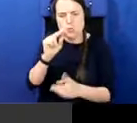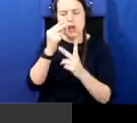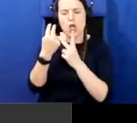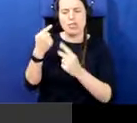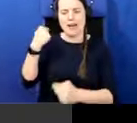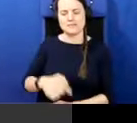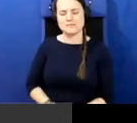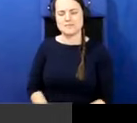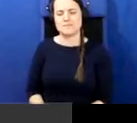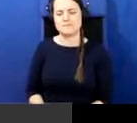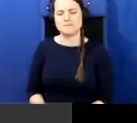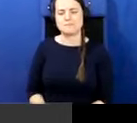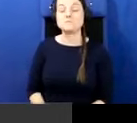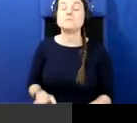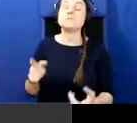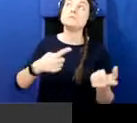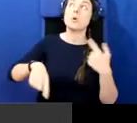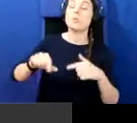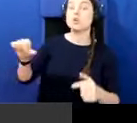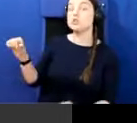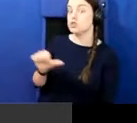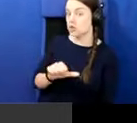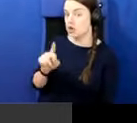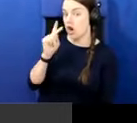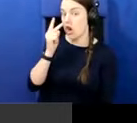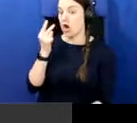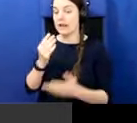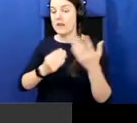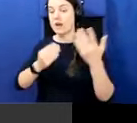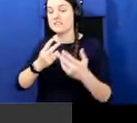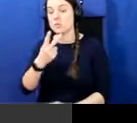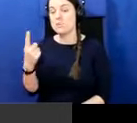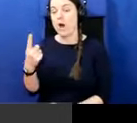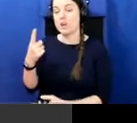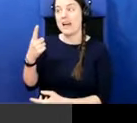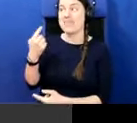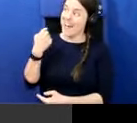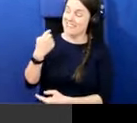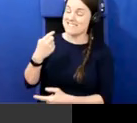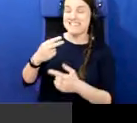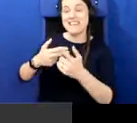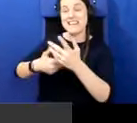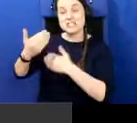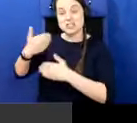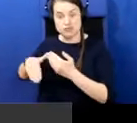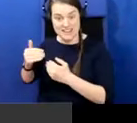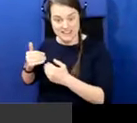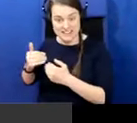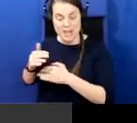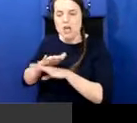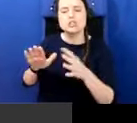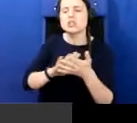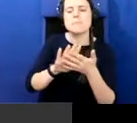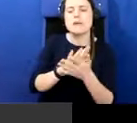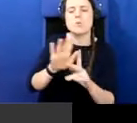as, um, essentially history. It doesn't necessarily mean that what we are governed